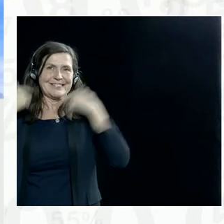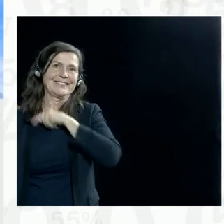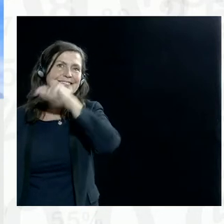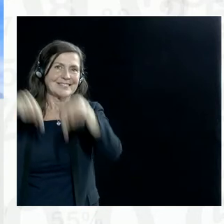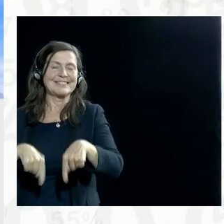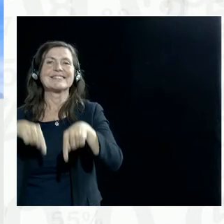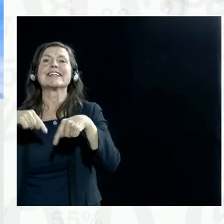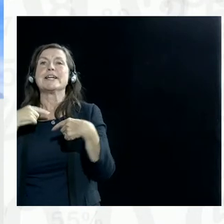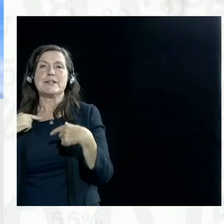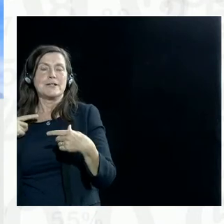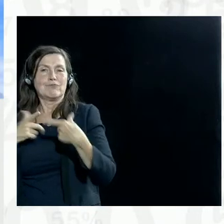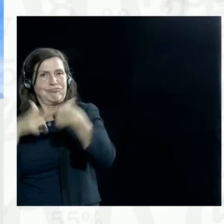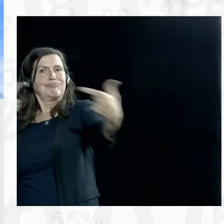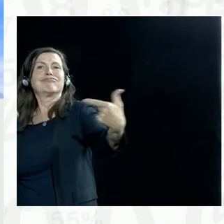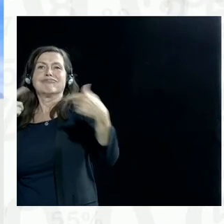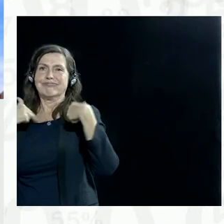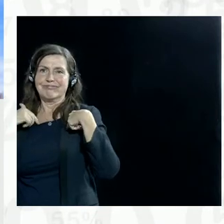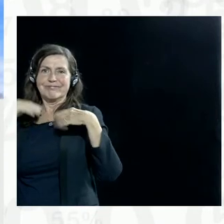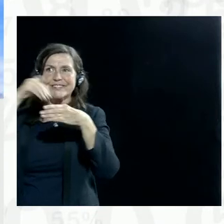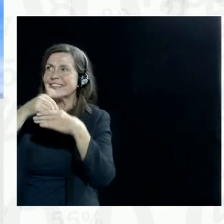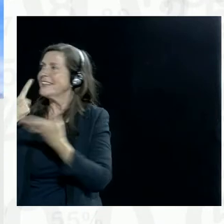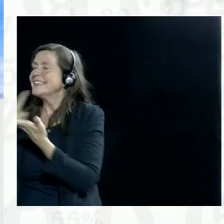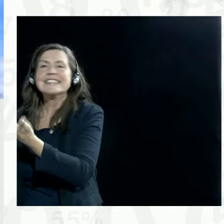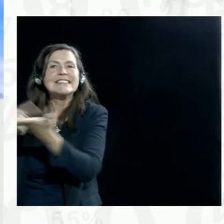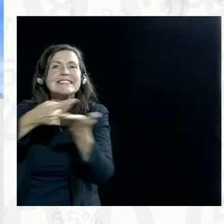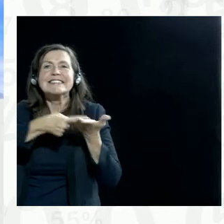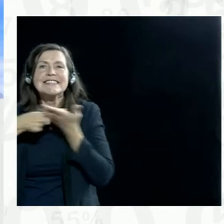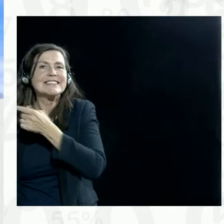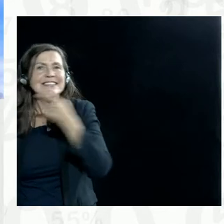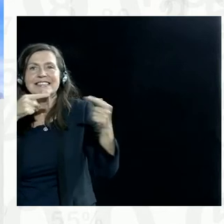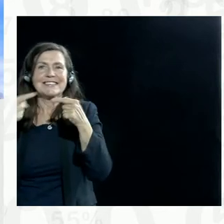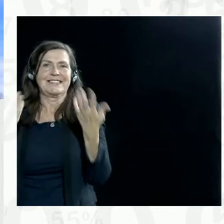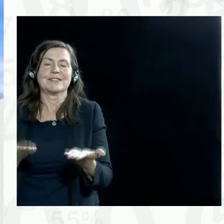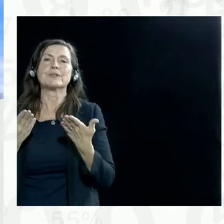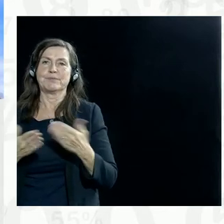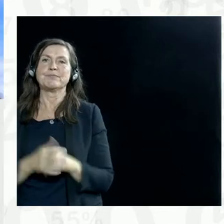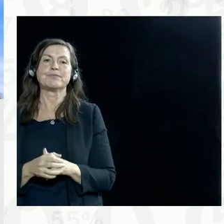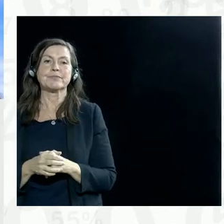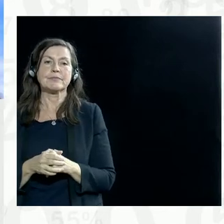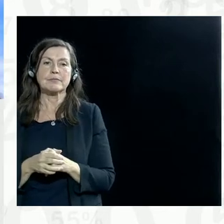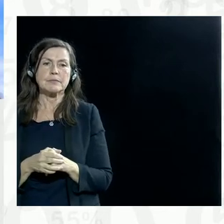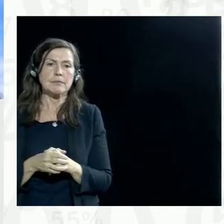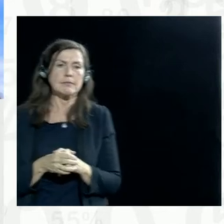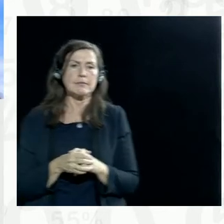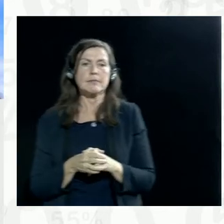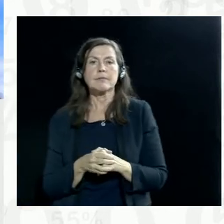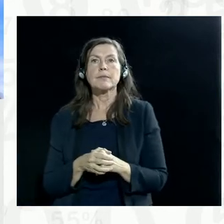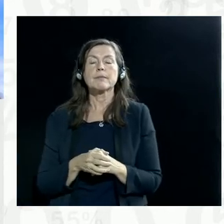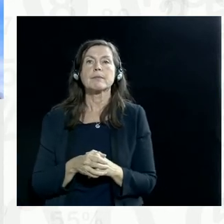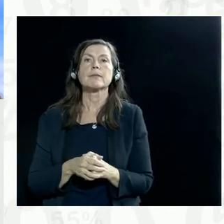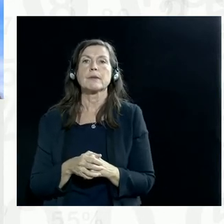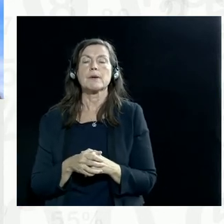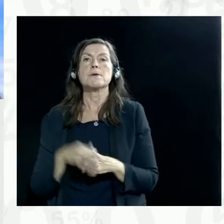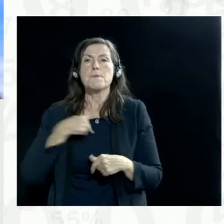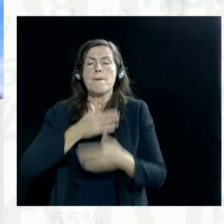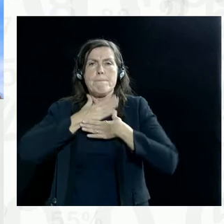inviting me to take part in this discussion today. really appreciate it. I want to focus on three brief points and make